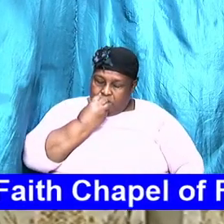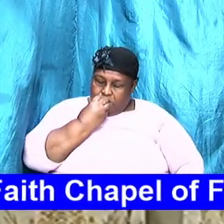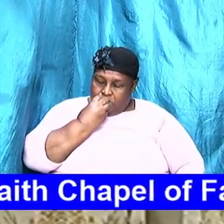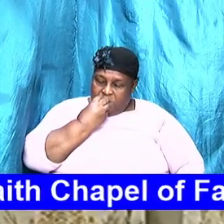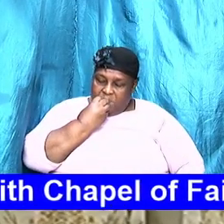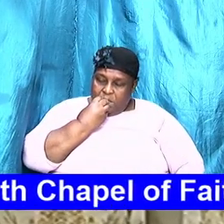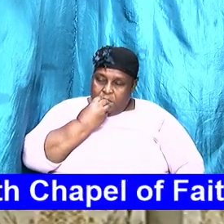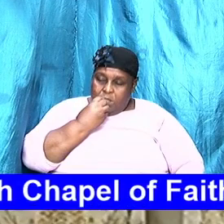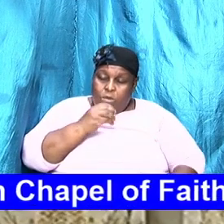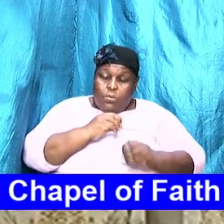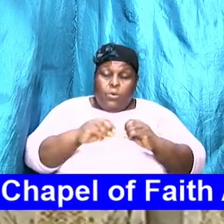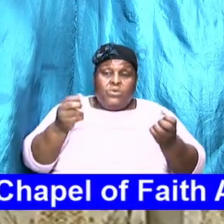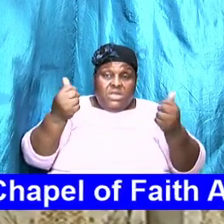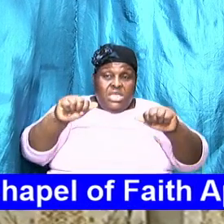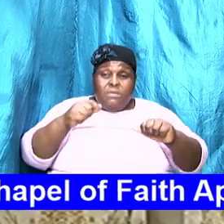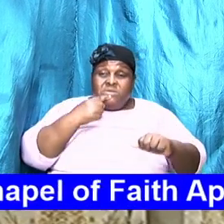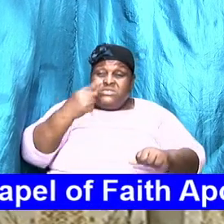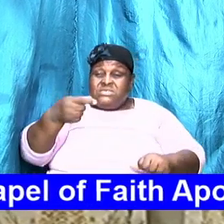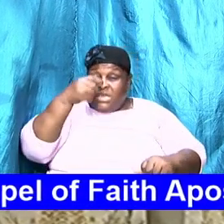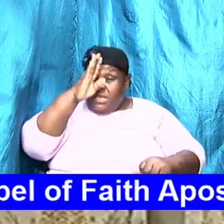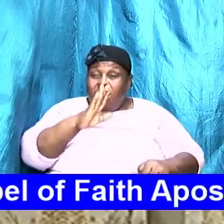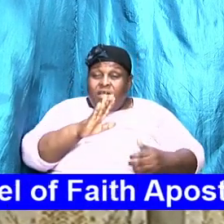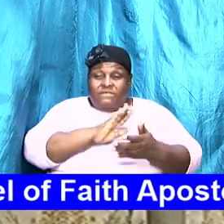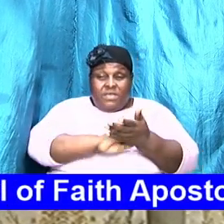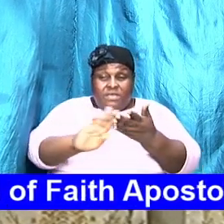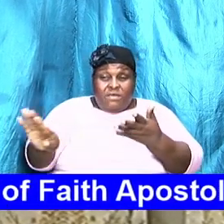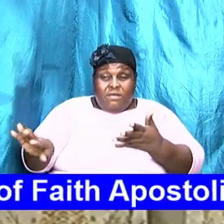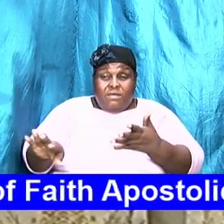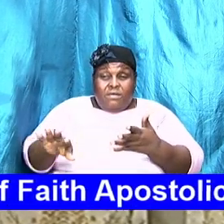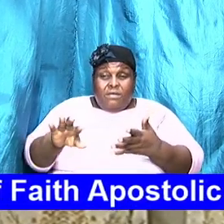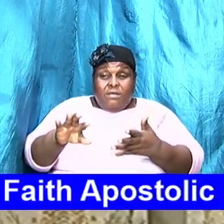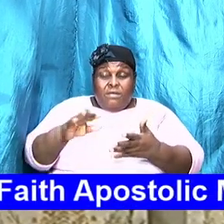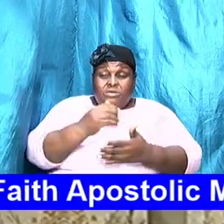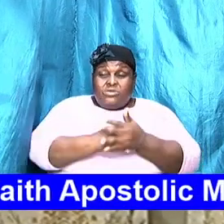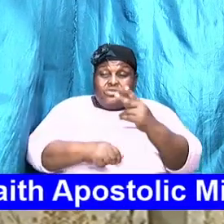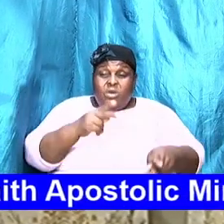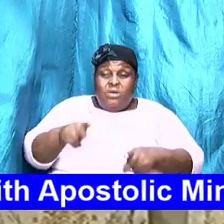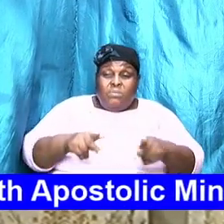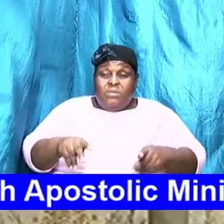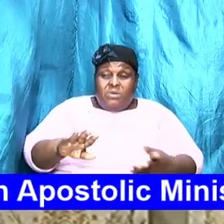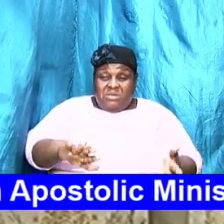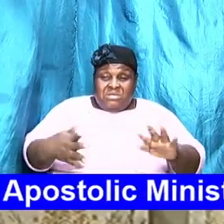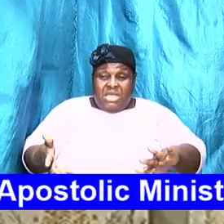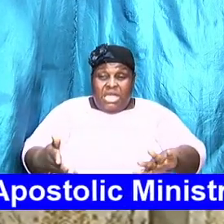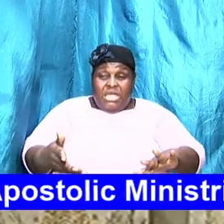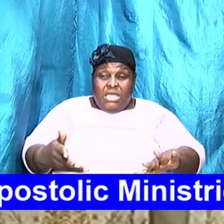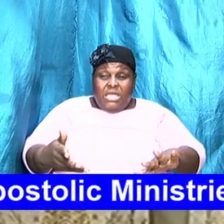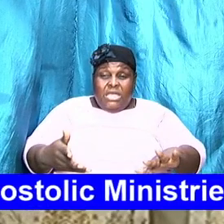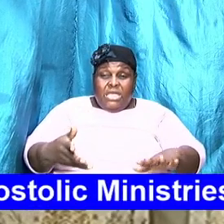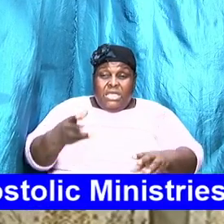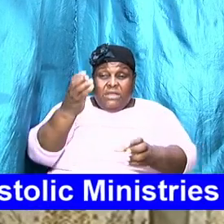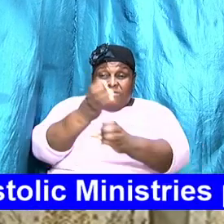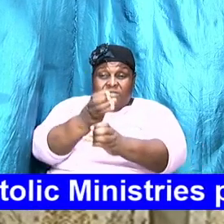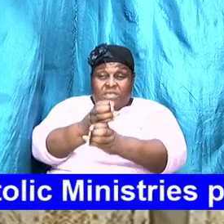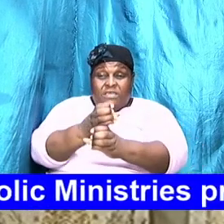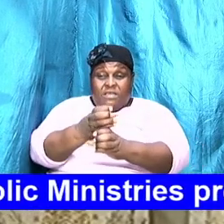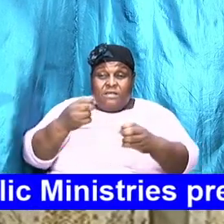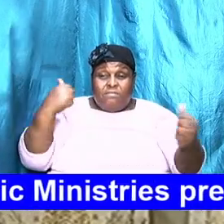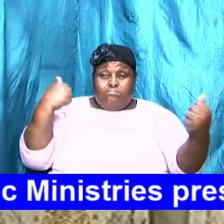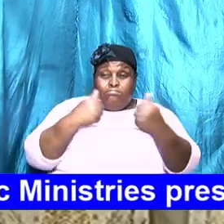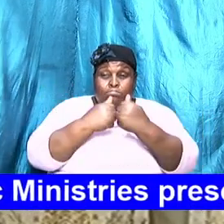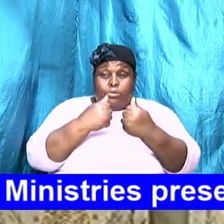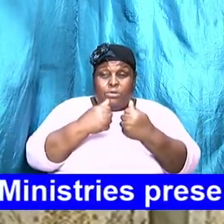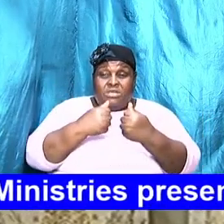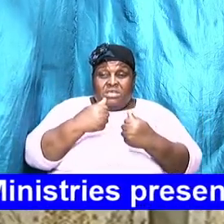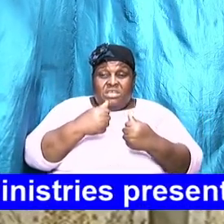me some folks are going to die in motor vehicle accidents and won't be able to say God forgive me so